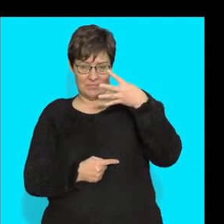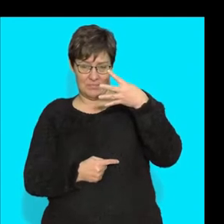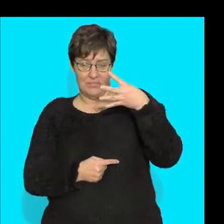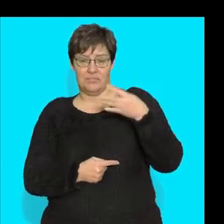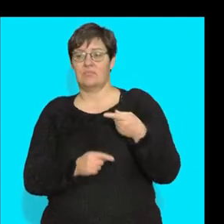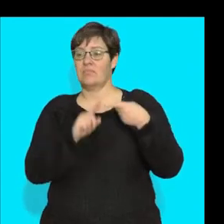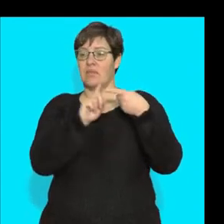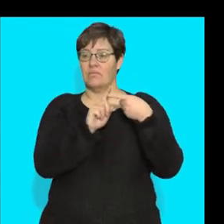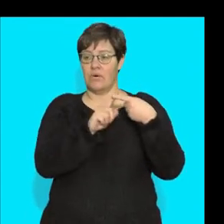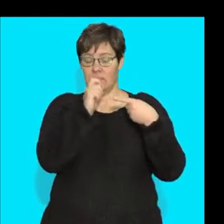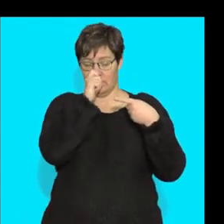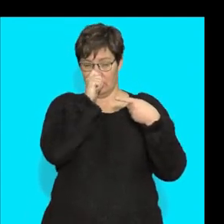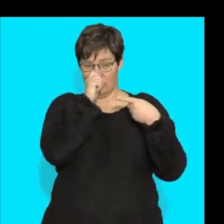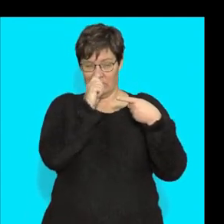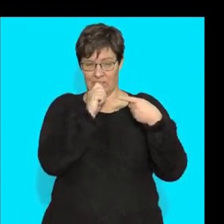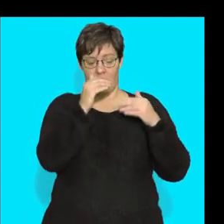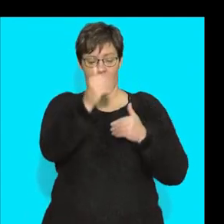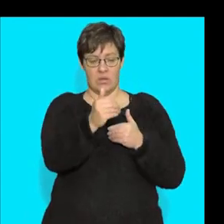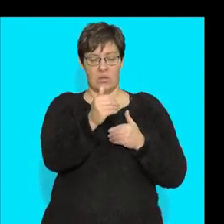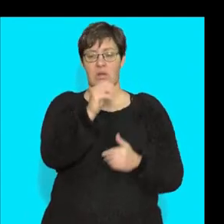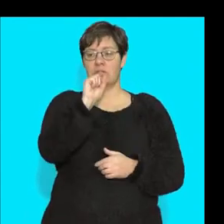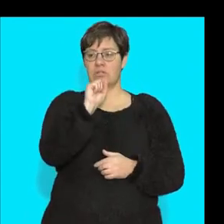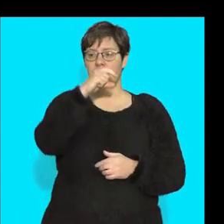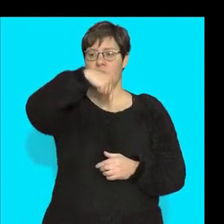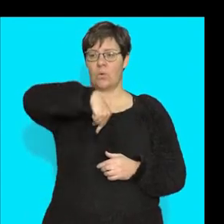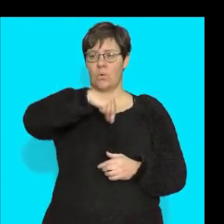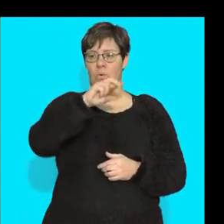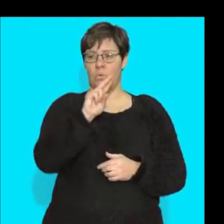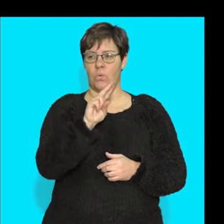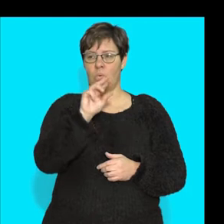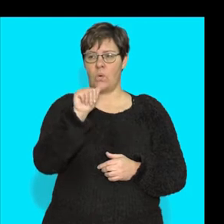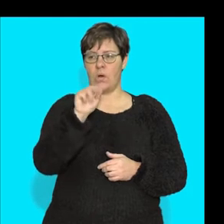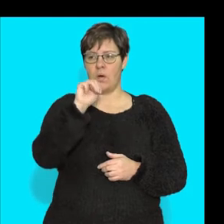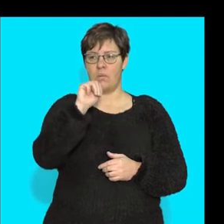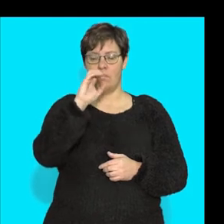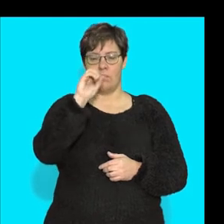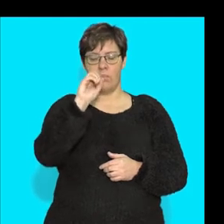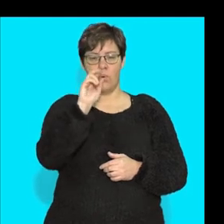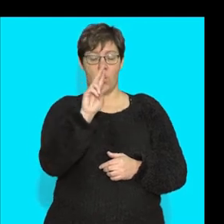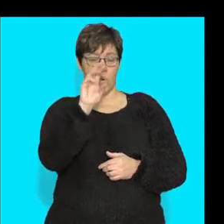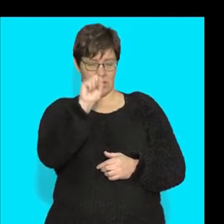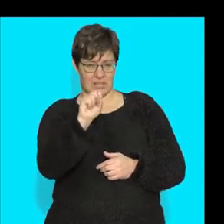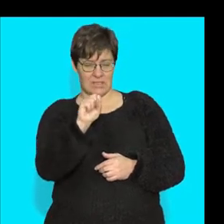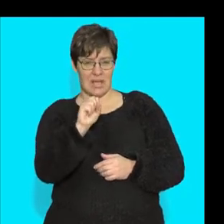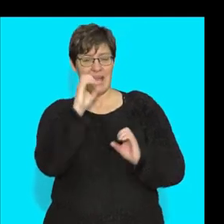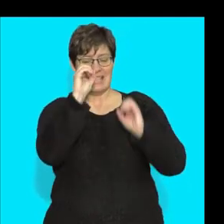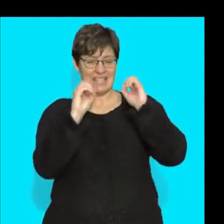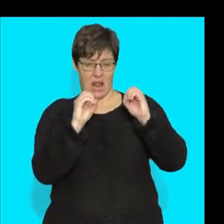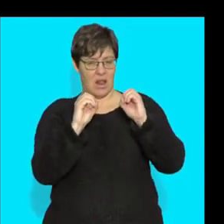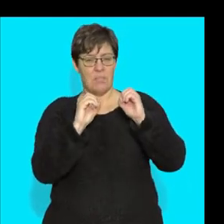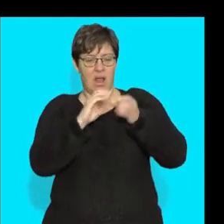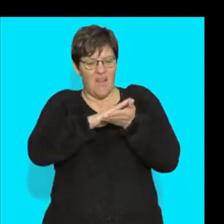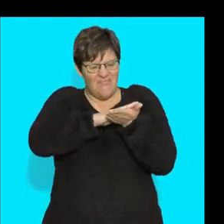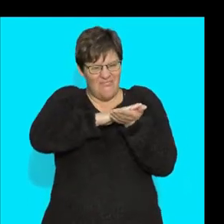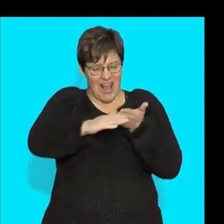tissues. The first one we looked at was squamous epithelium. Those are flat cells. I said